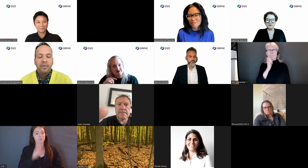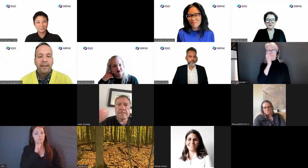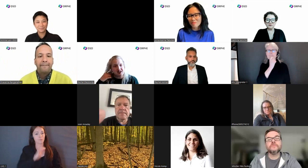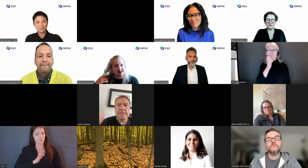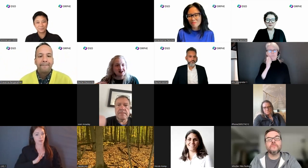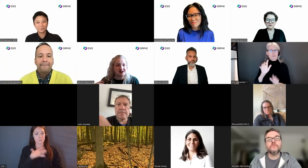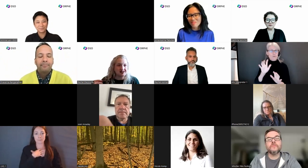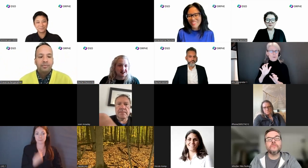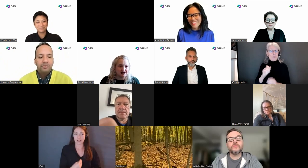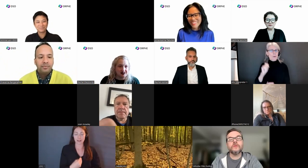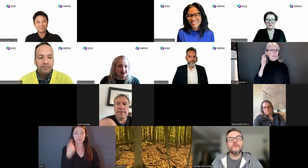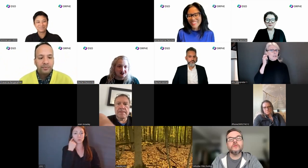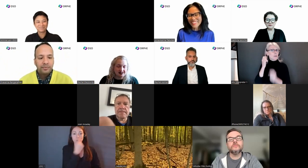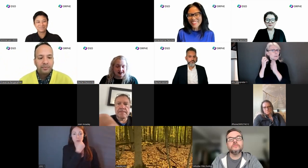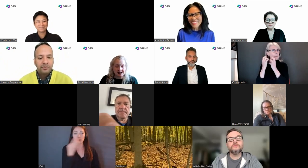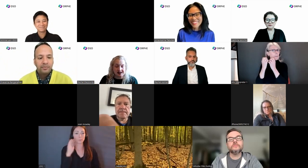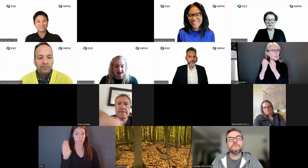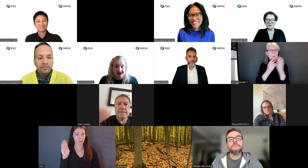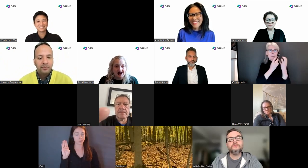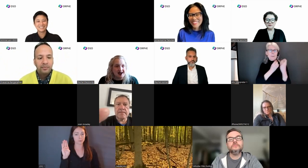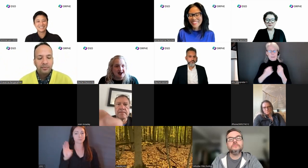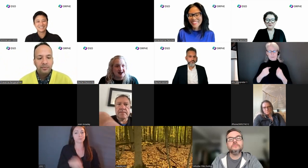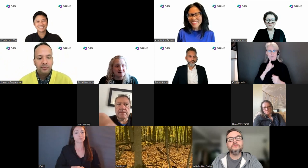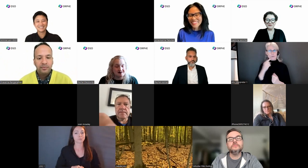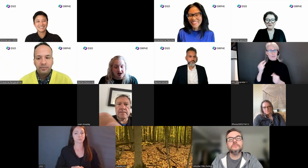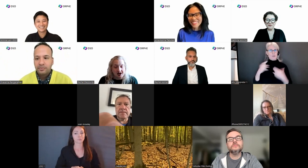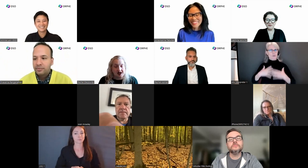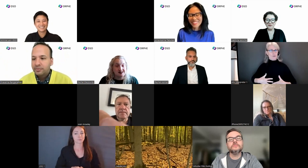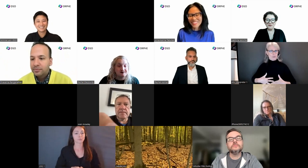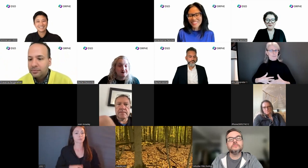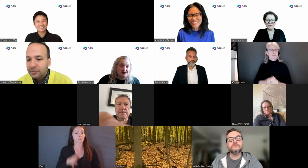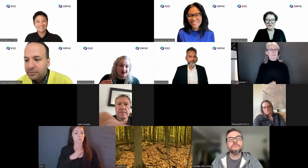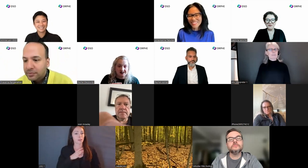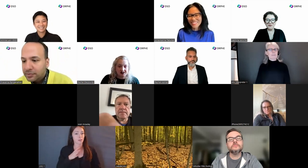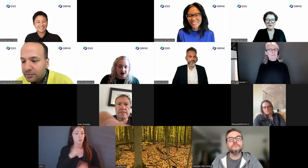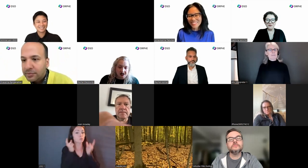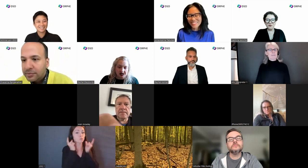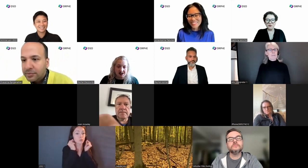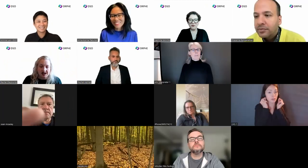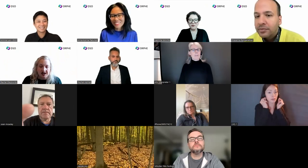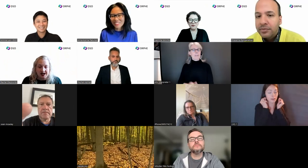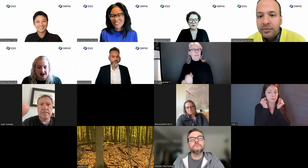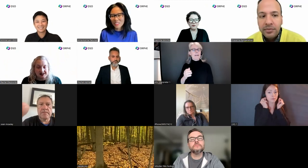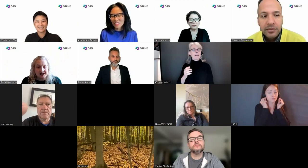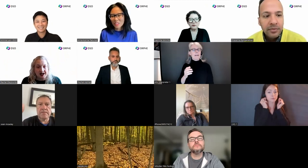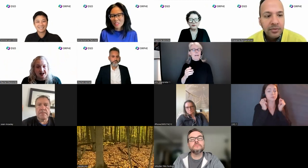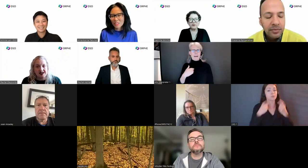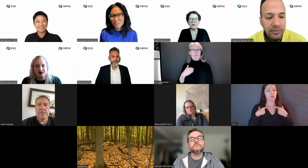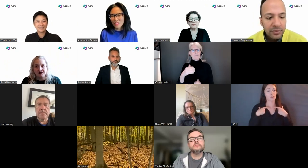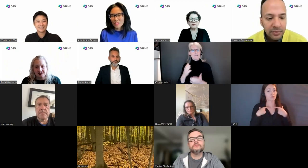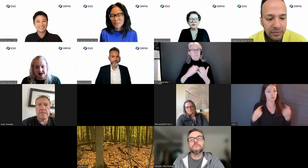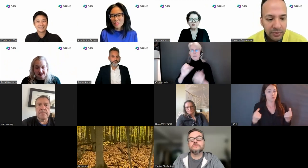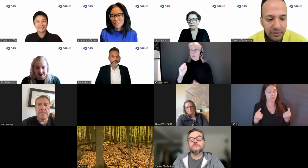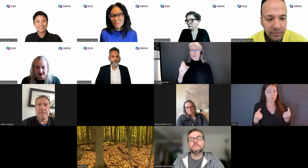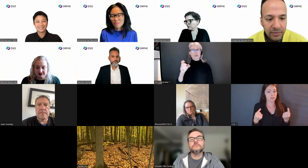beautiful beaded earrings, and a green shirt today. I have some visible scarring. And I